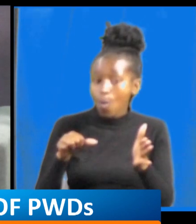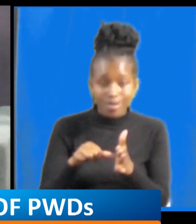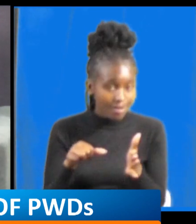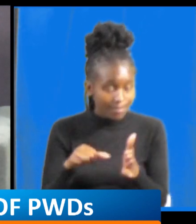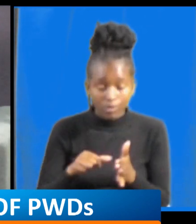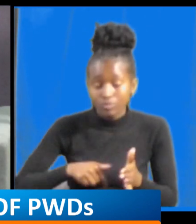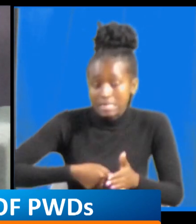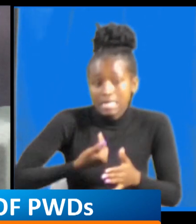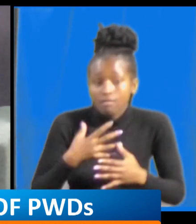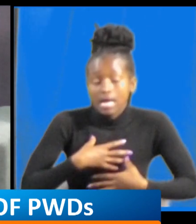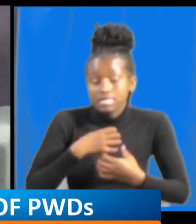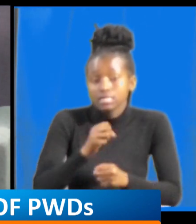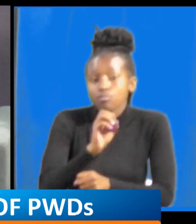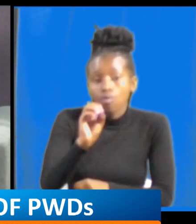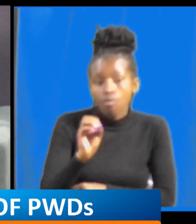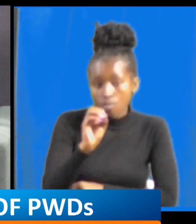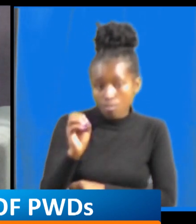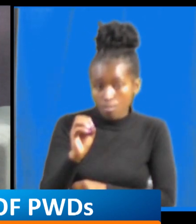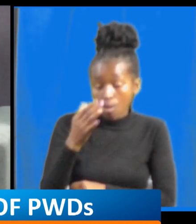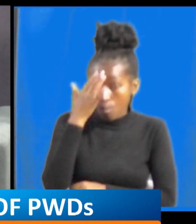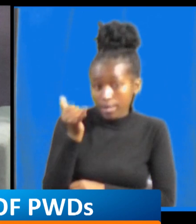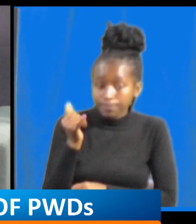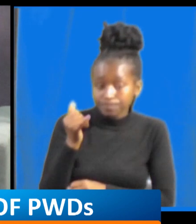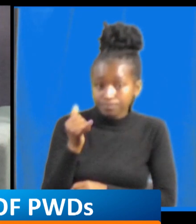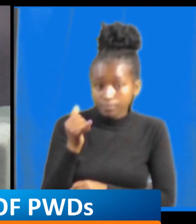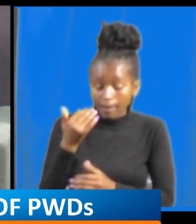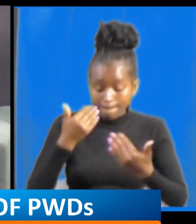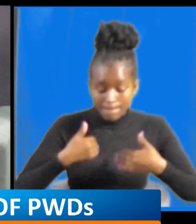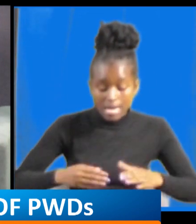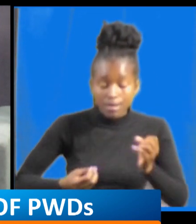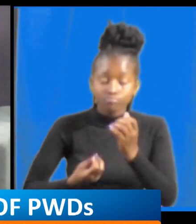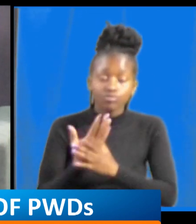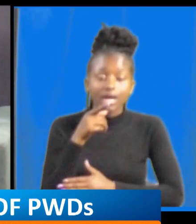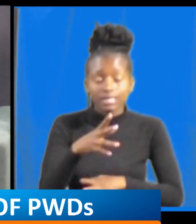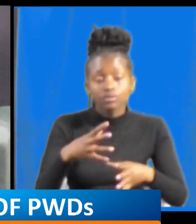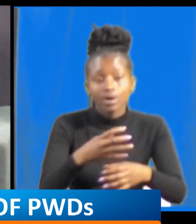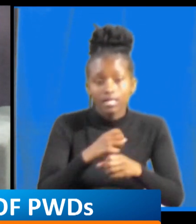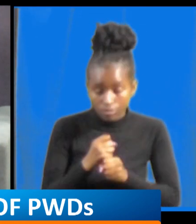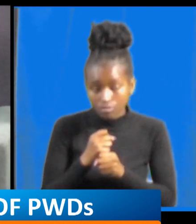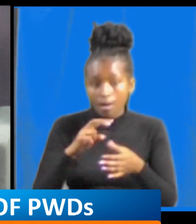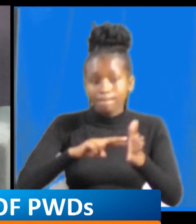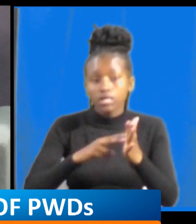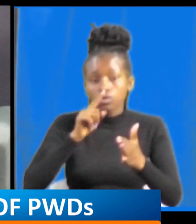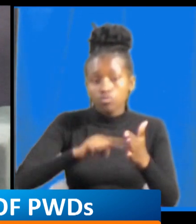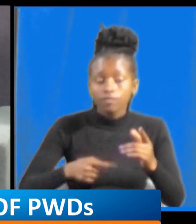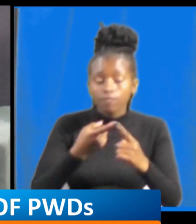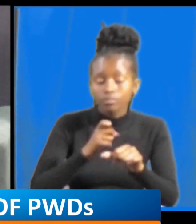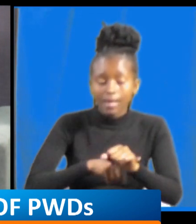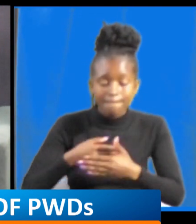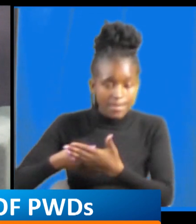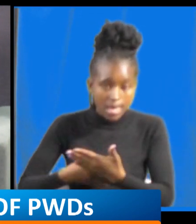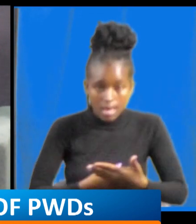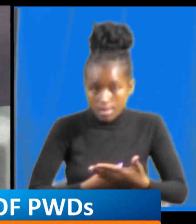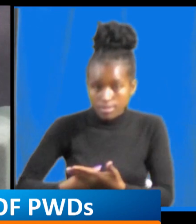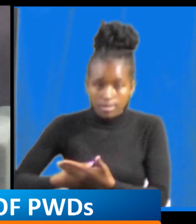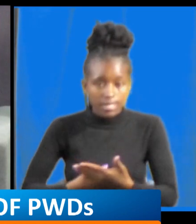my self-esteem number one why because for me i grew up with APDK right from when i was a baby so